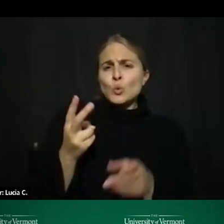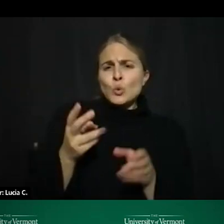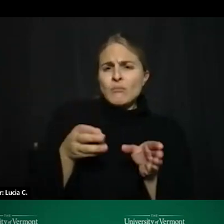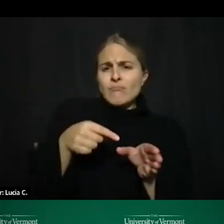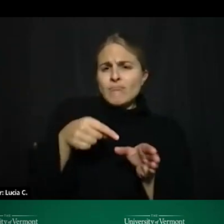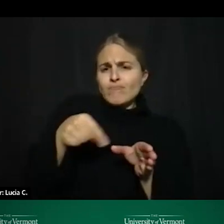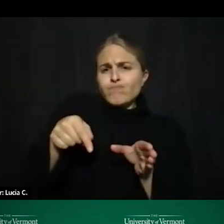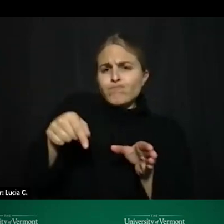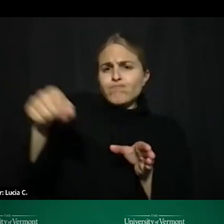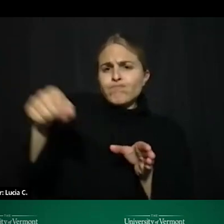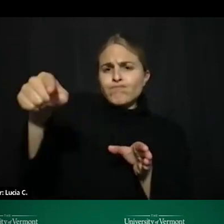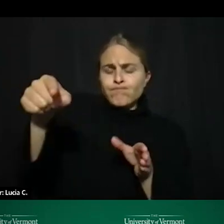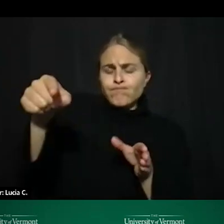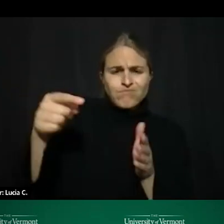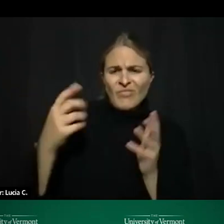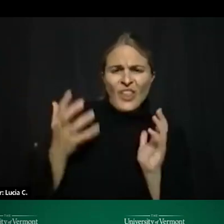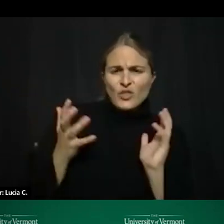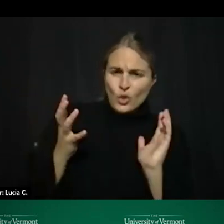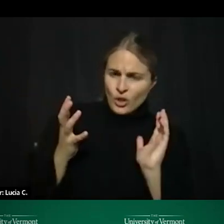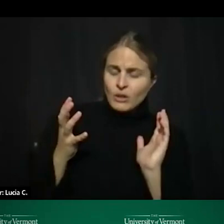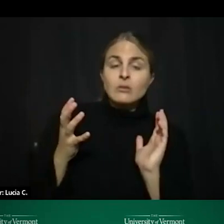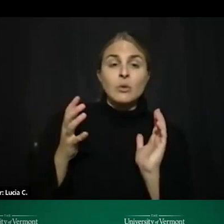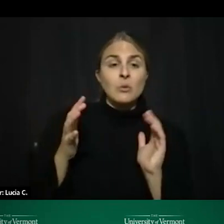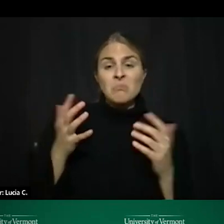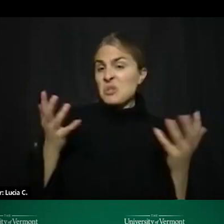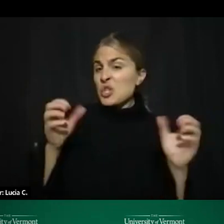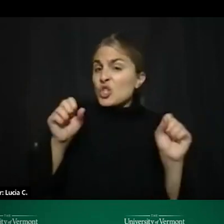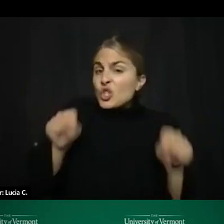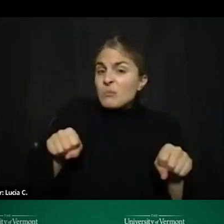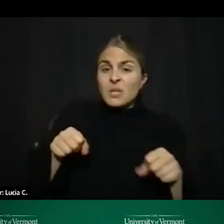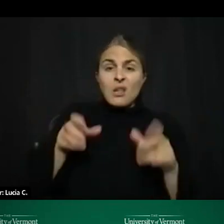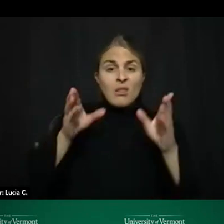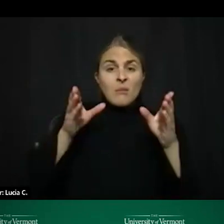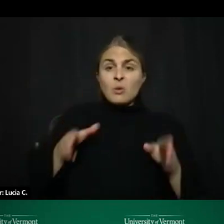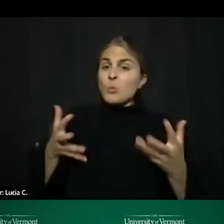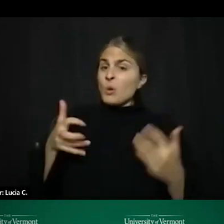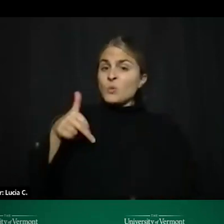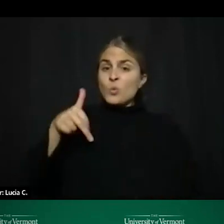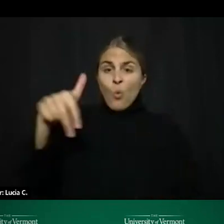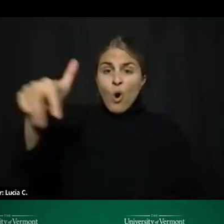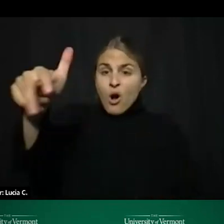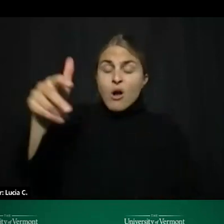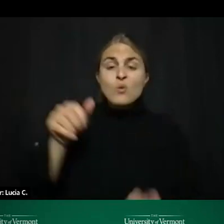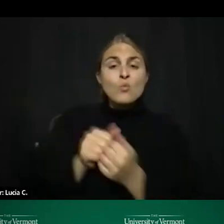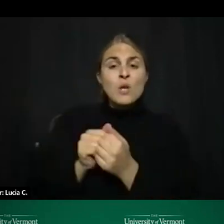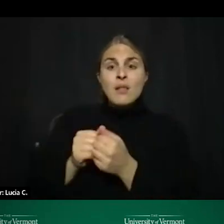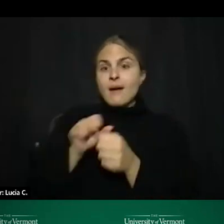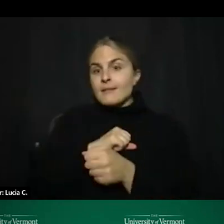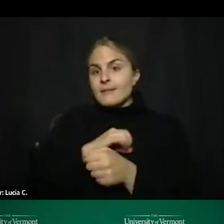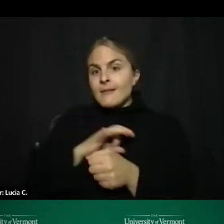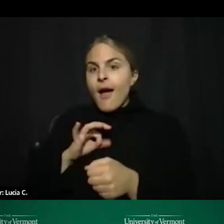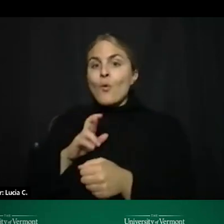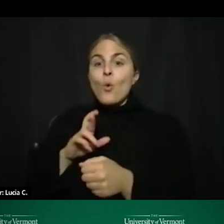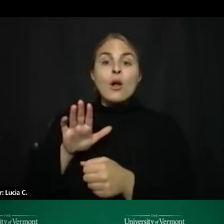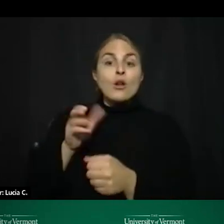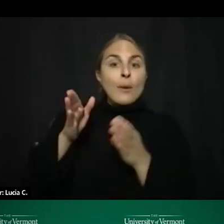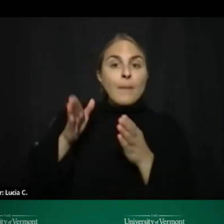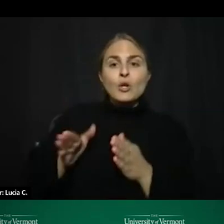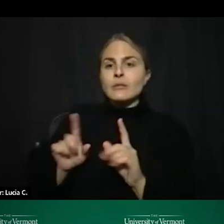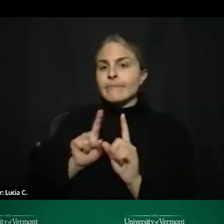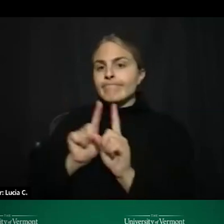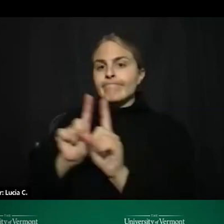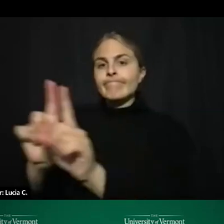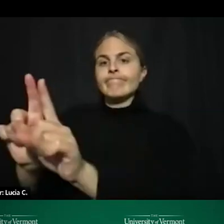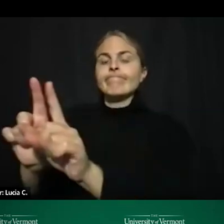be in some situations that a guest wants to walk with a natural support or a staff person to get to the er in the safest way